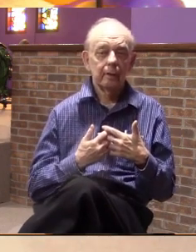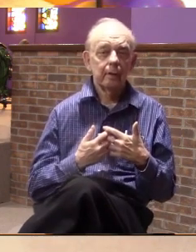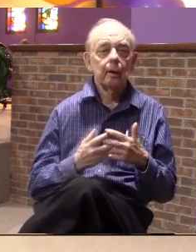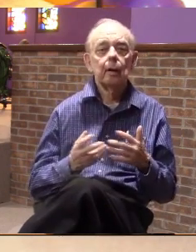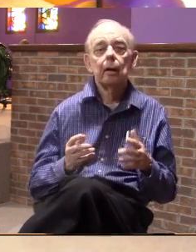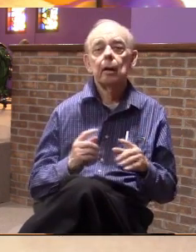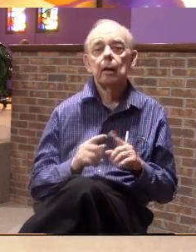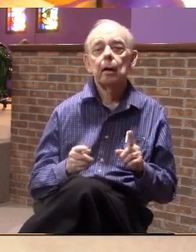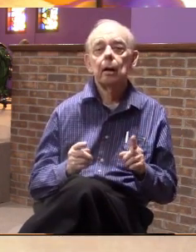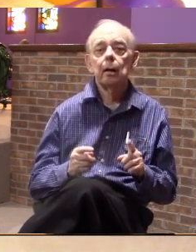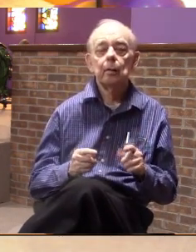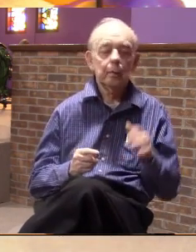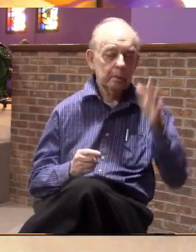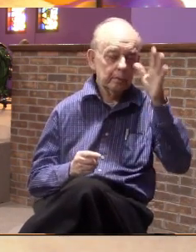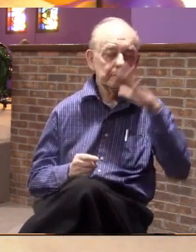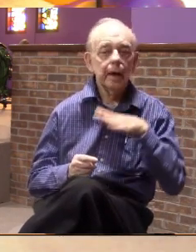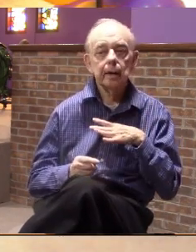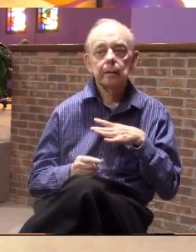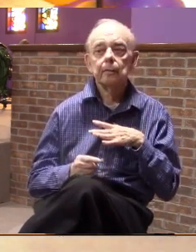well this gentleman